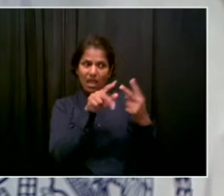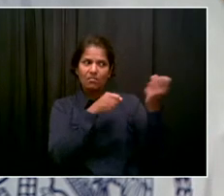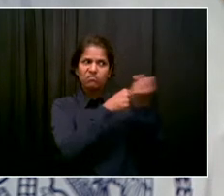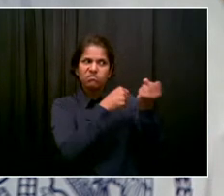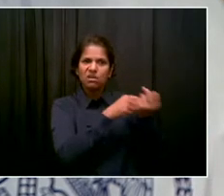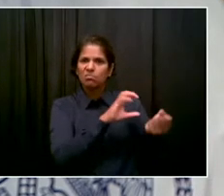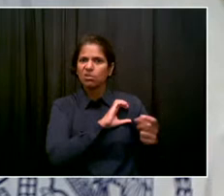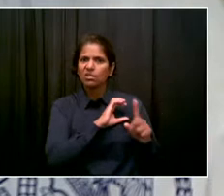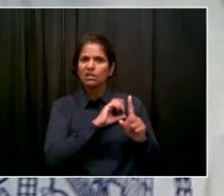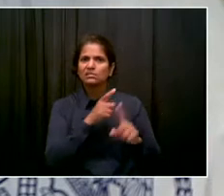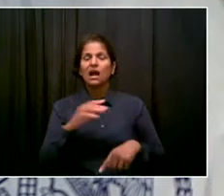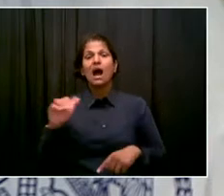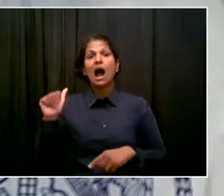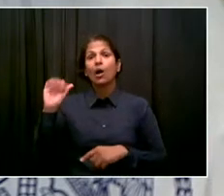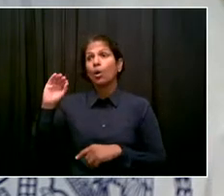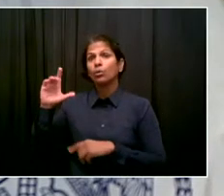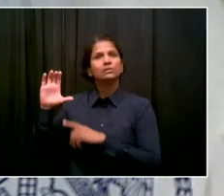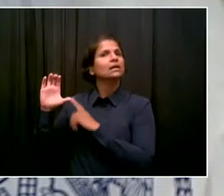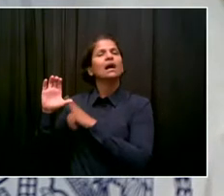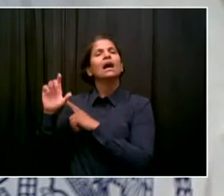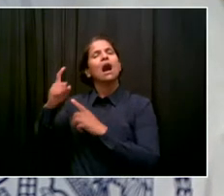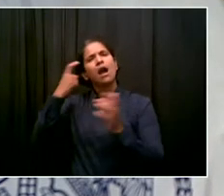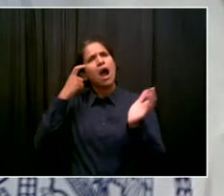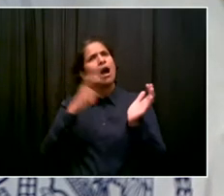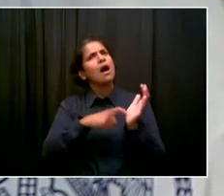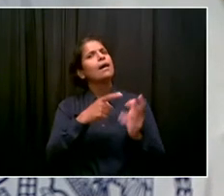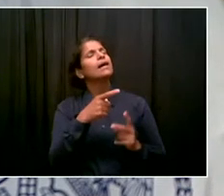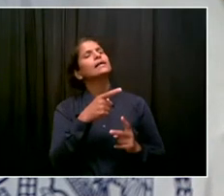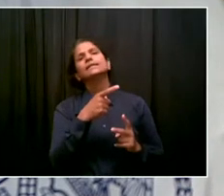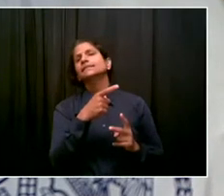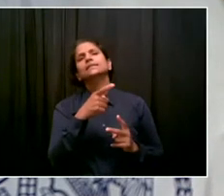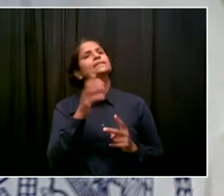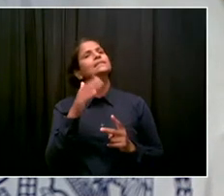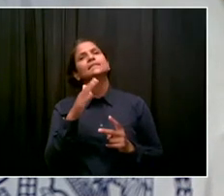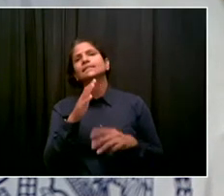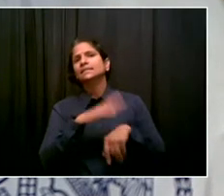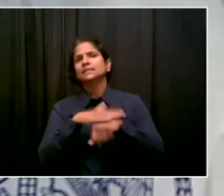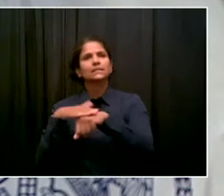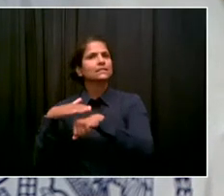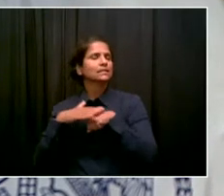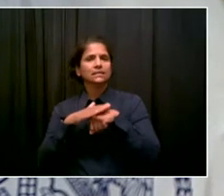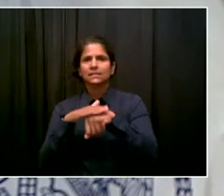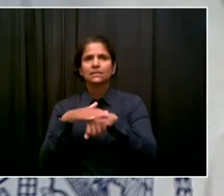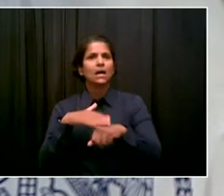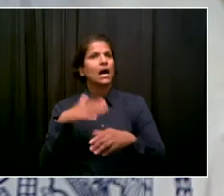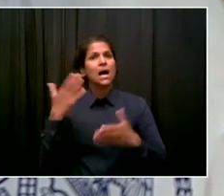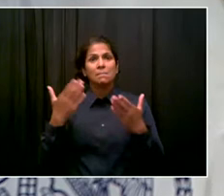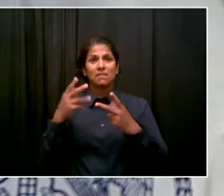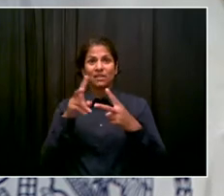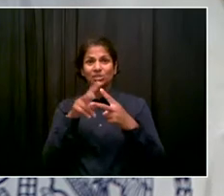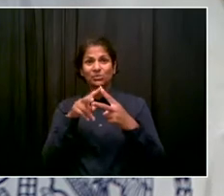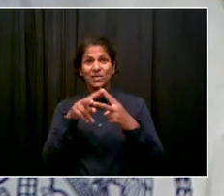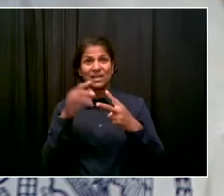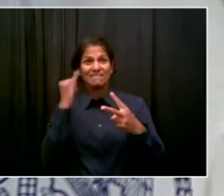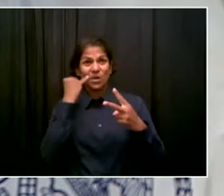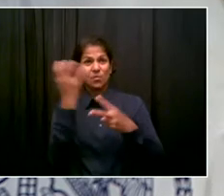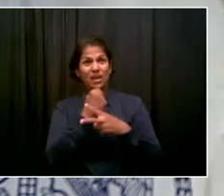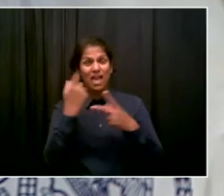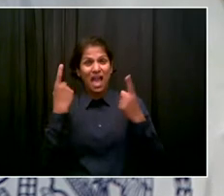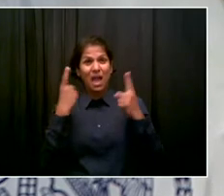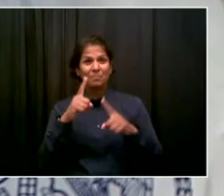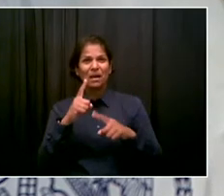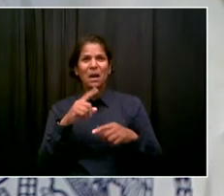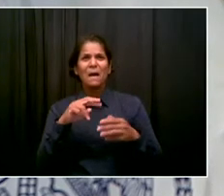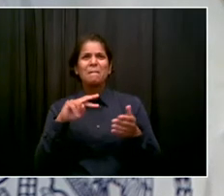policing of the city, which is something really a hallmark of the administration was fighting that style of policing. So I guess the question to me is, why aren't you coming